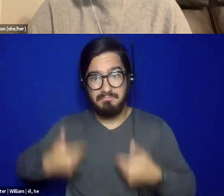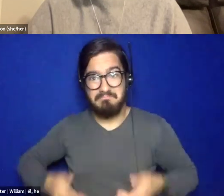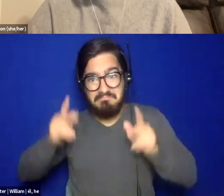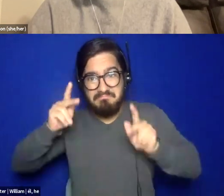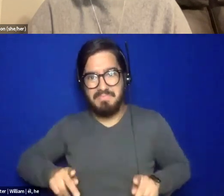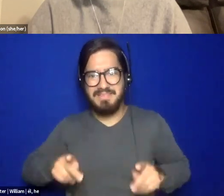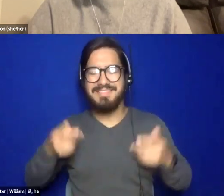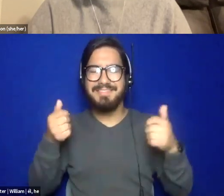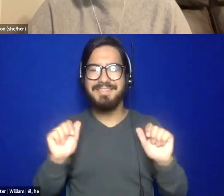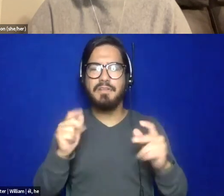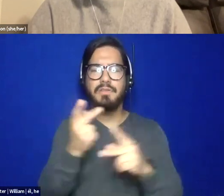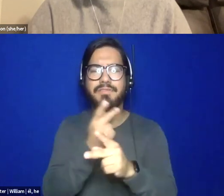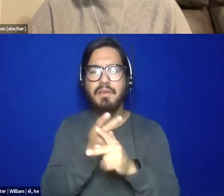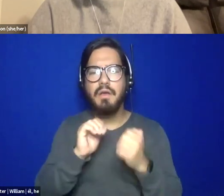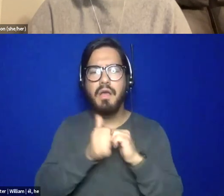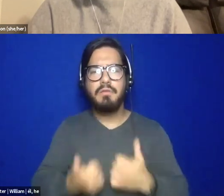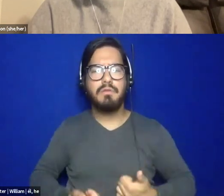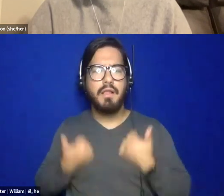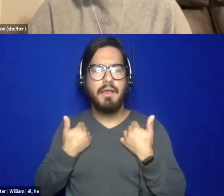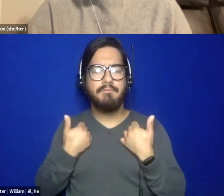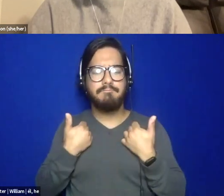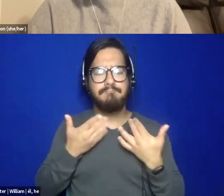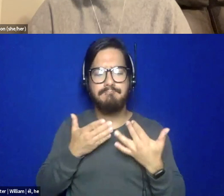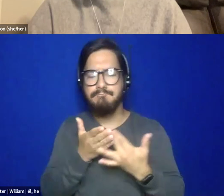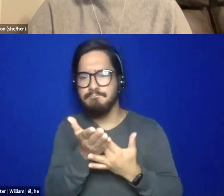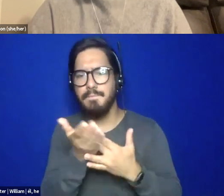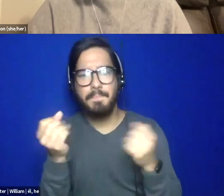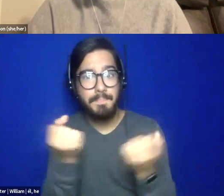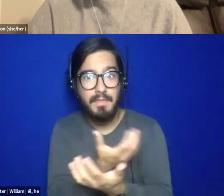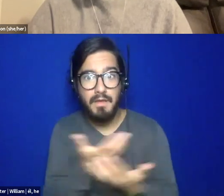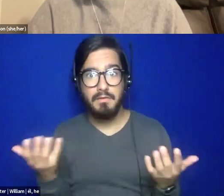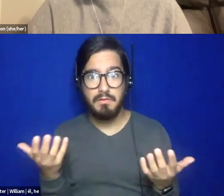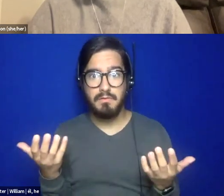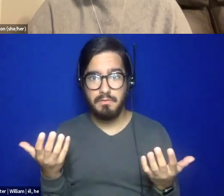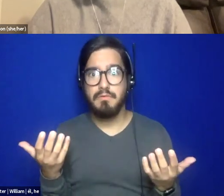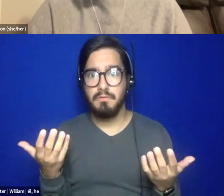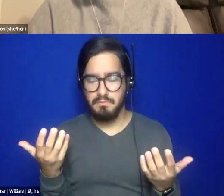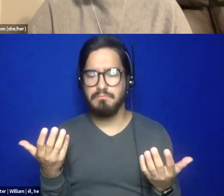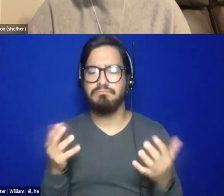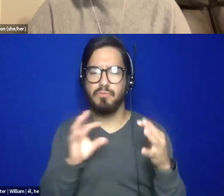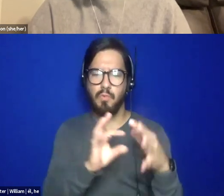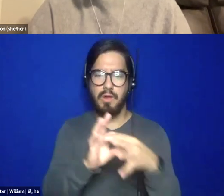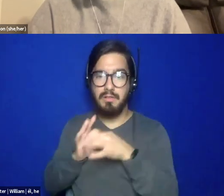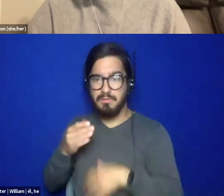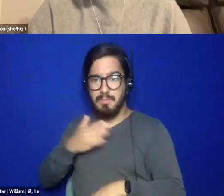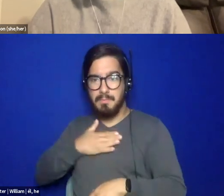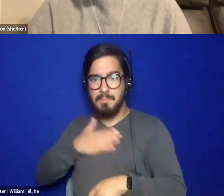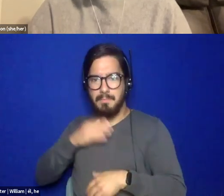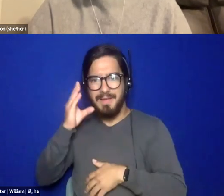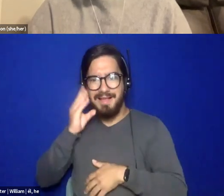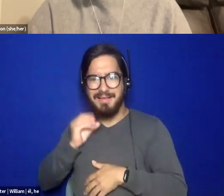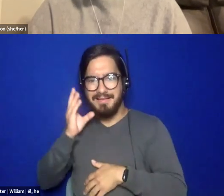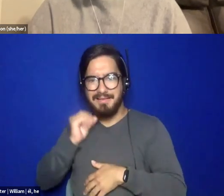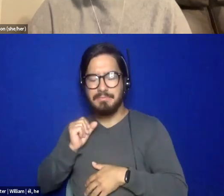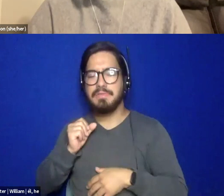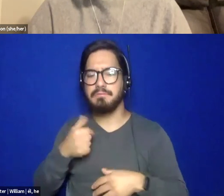trying to figure out how to live all of these things in a way that I haven't before. So I don't, I don't come to this as a lifelong abolitionist. I